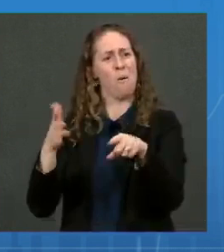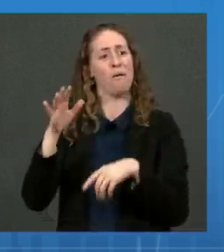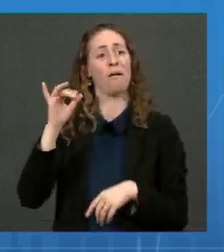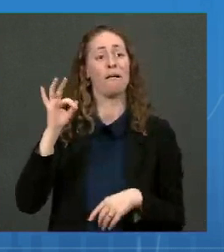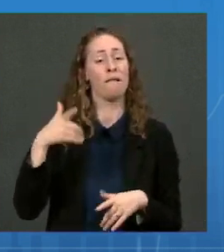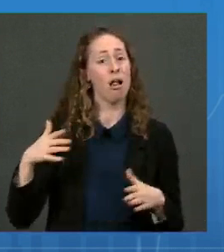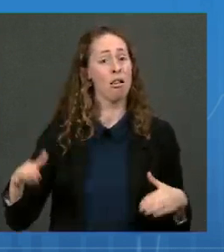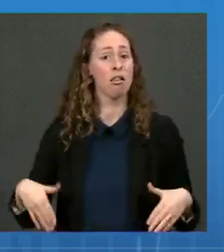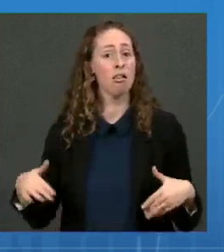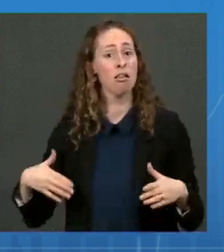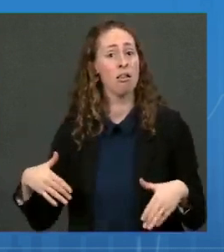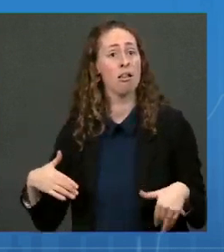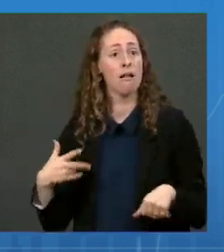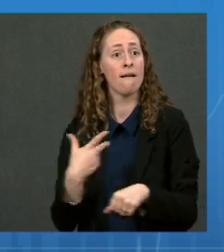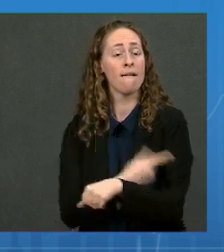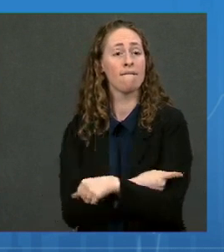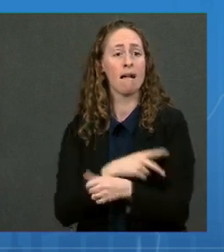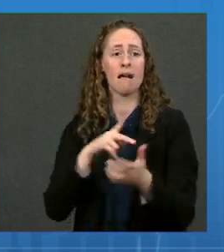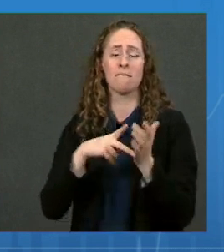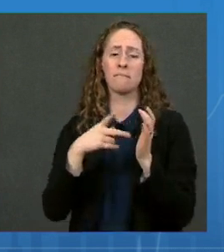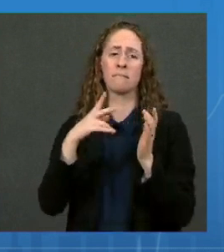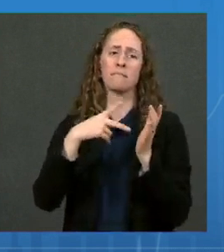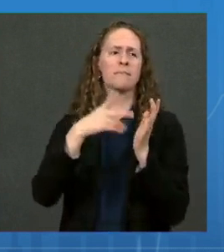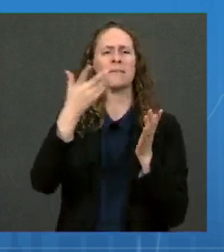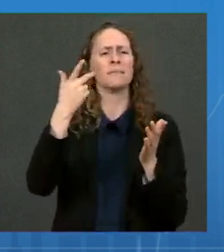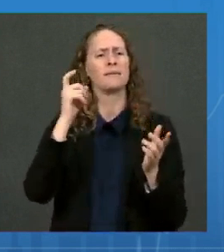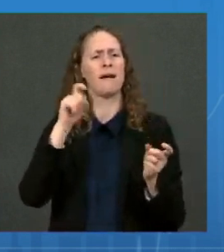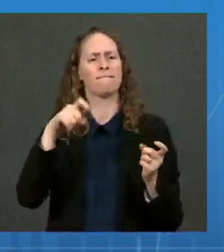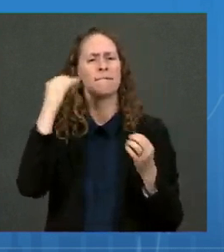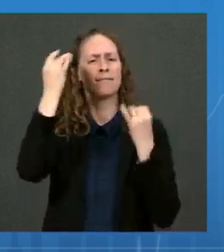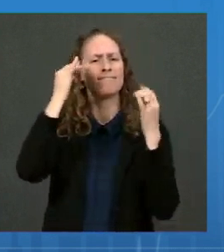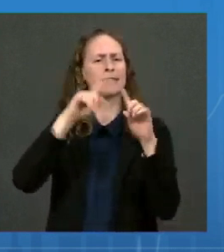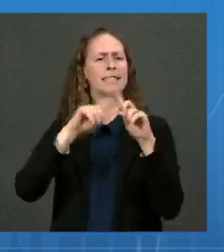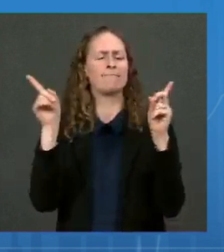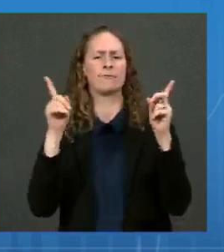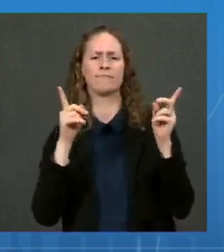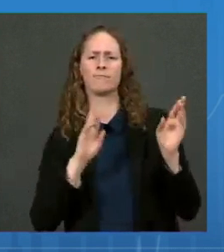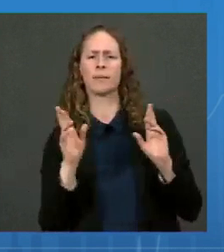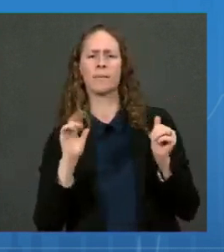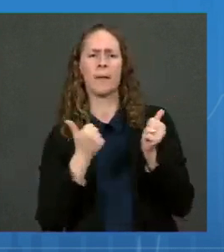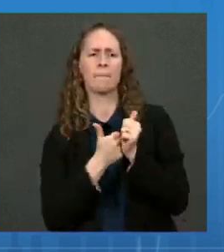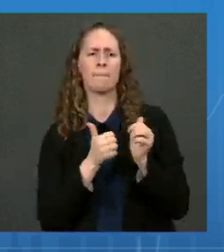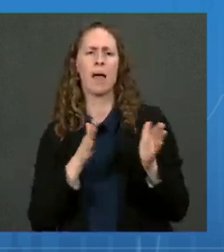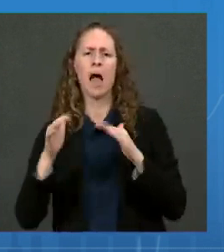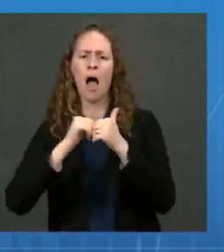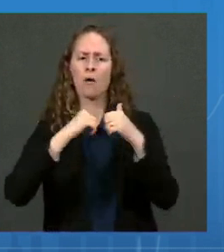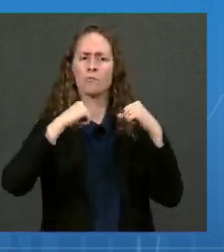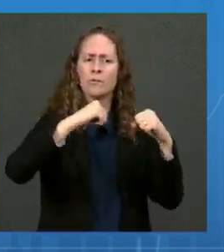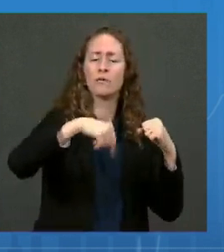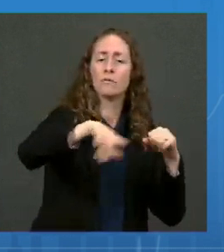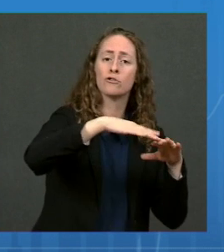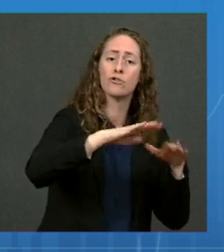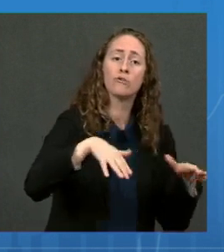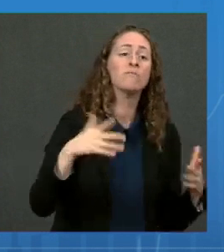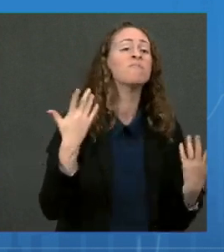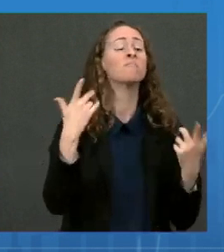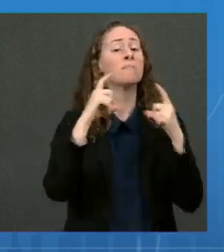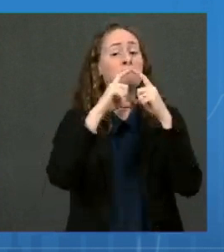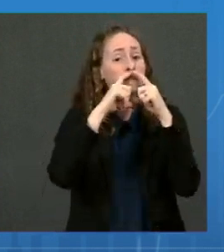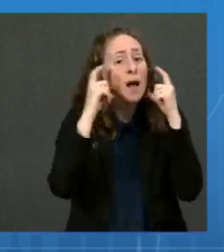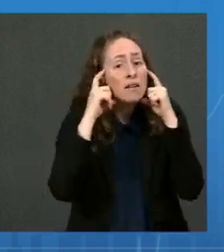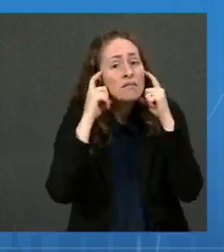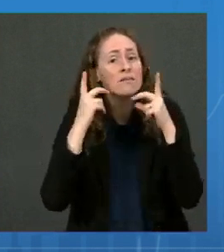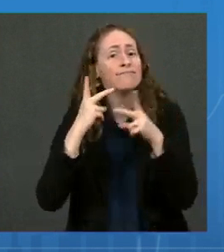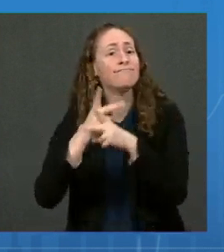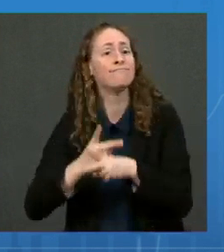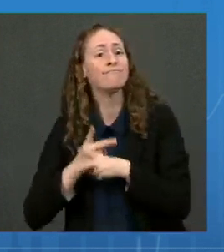means putting in place layered prevention strategies. Including masks for all students, teachers, and staff. Improved ventilation.